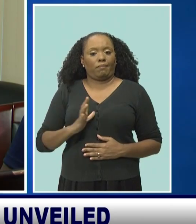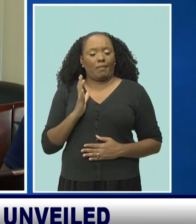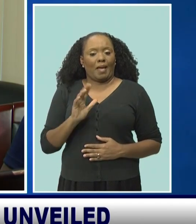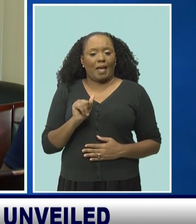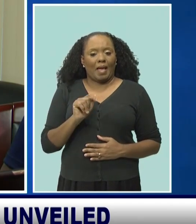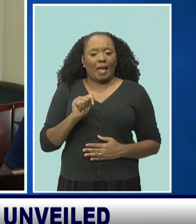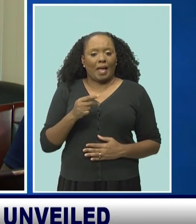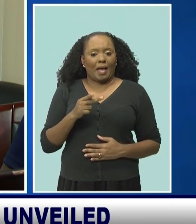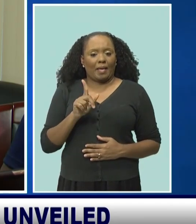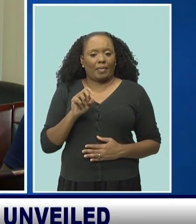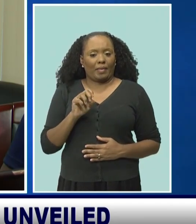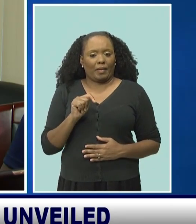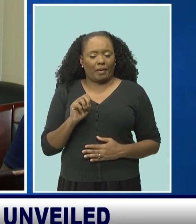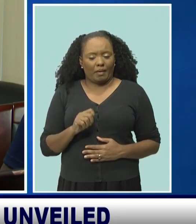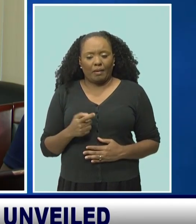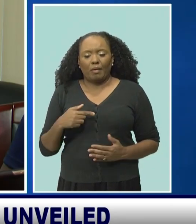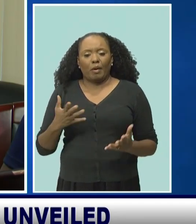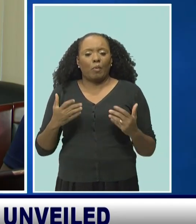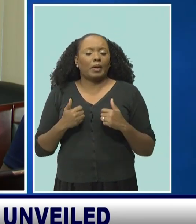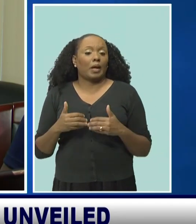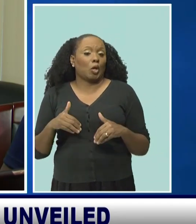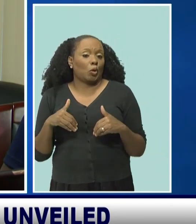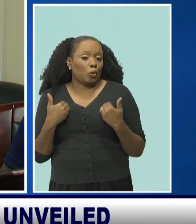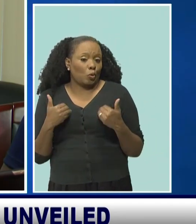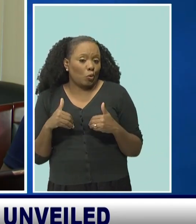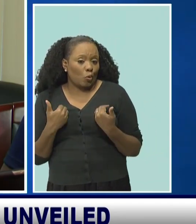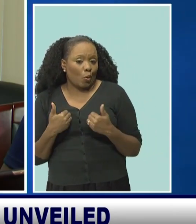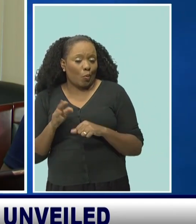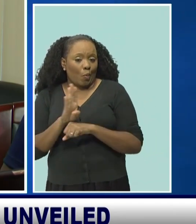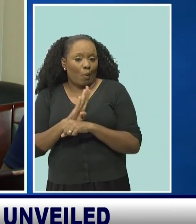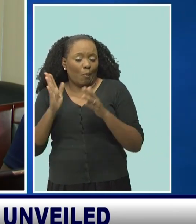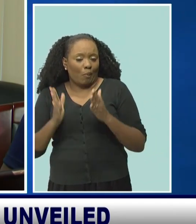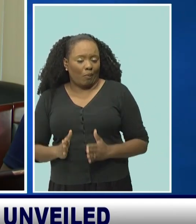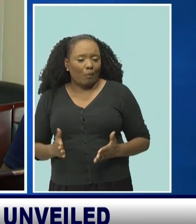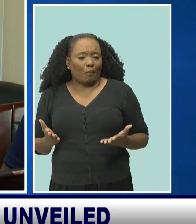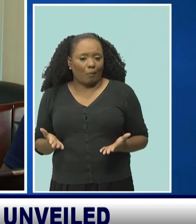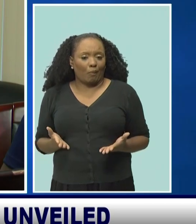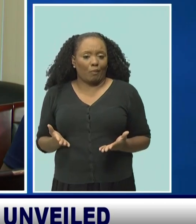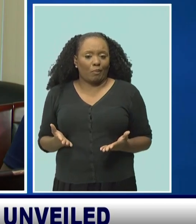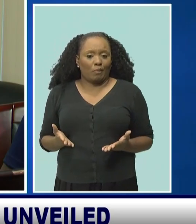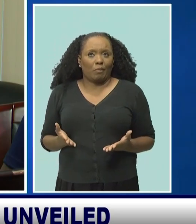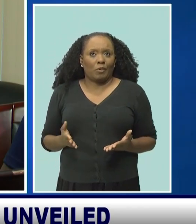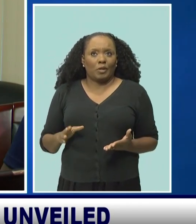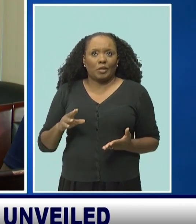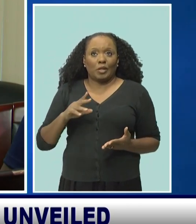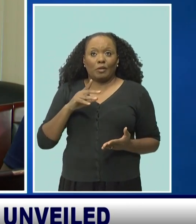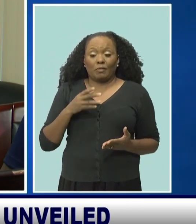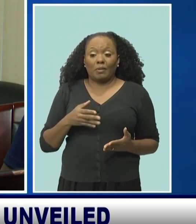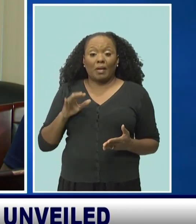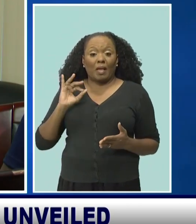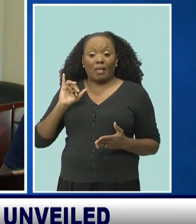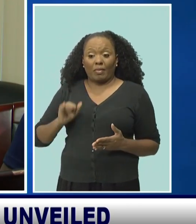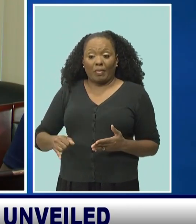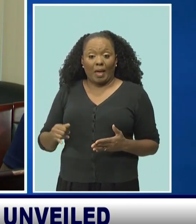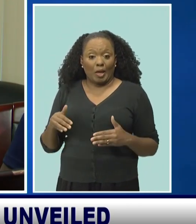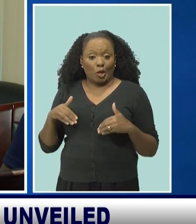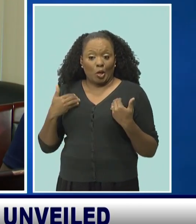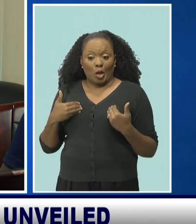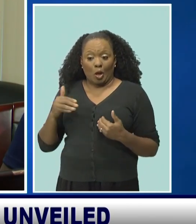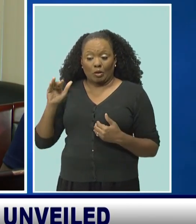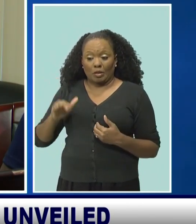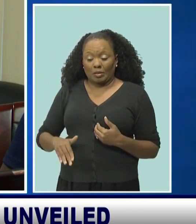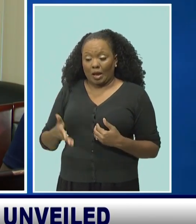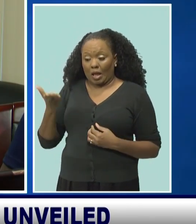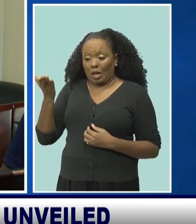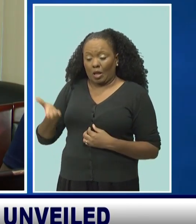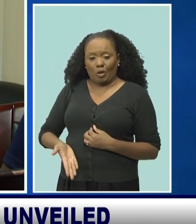A young person, a young Barbadian citizen, one who we should be proud of and who has demonstrated at